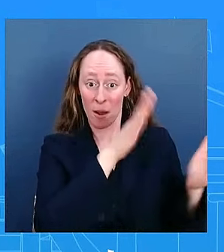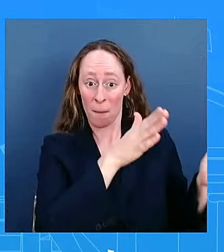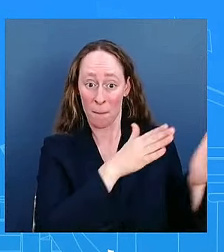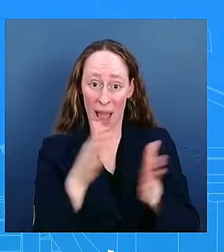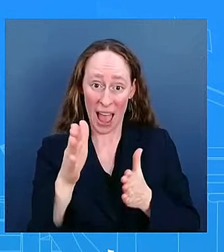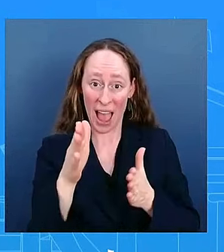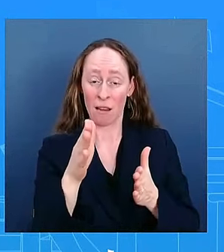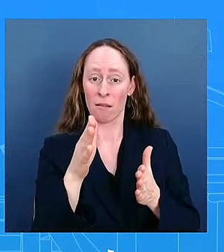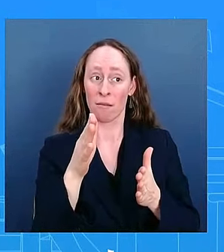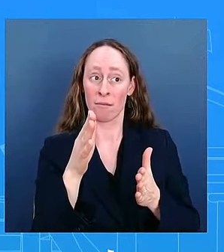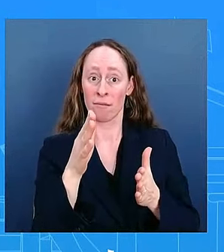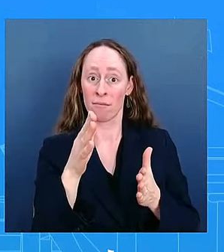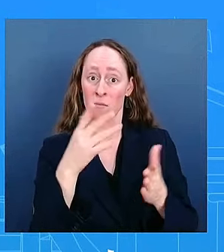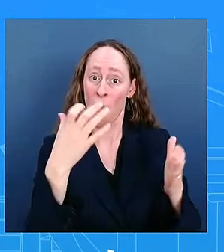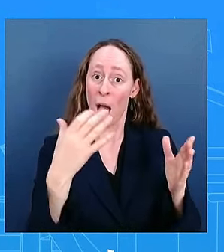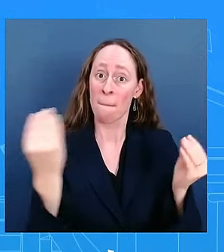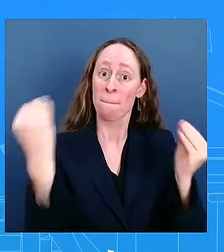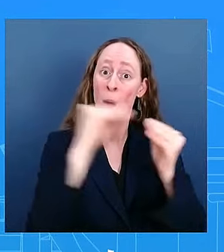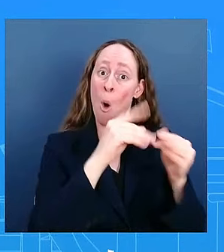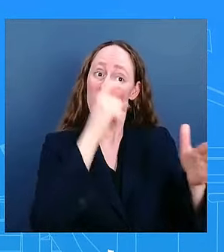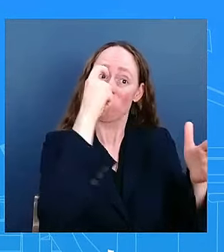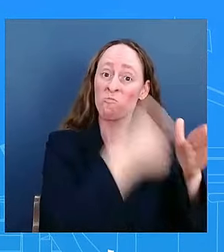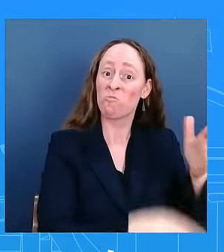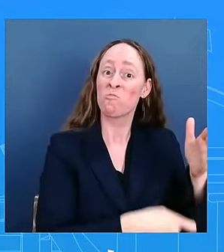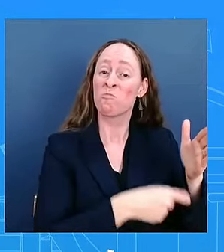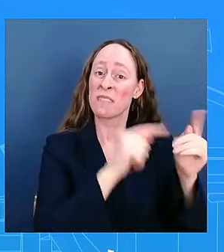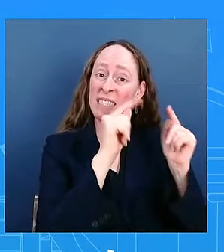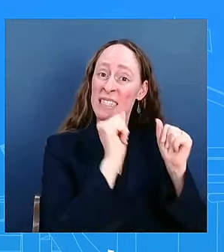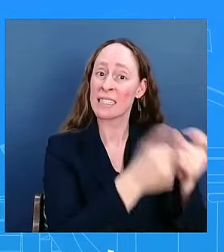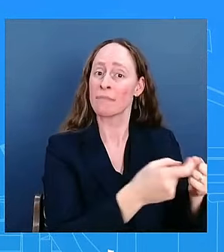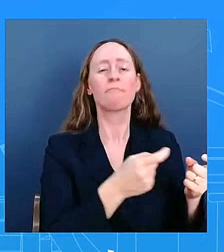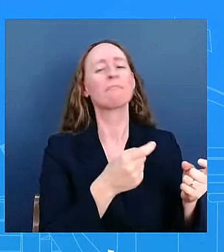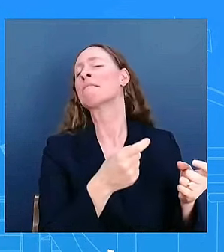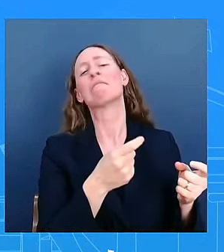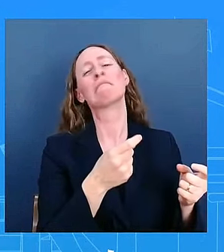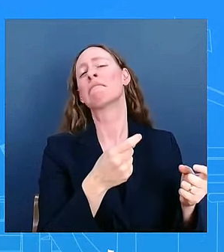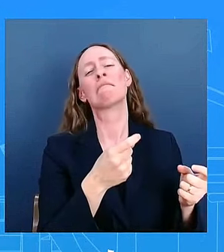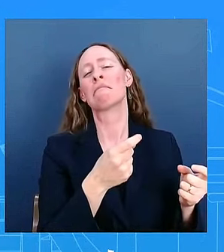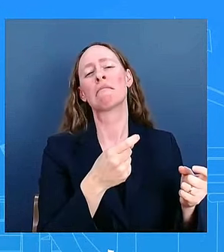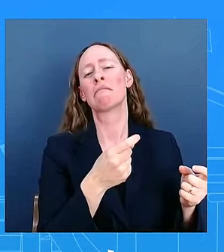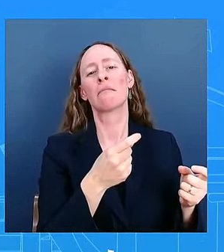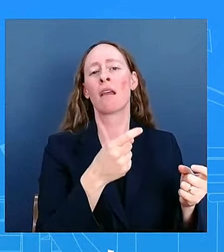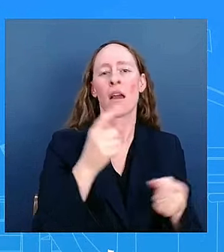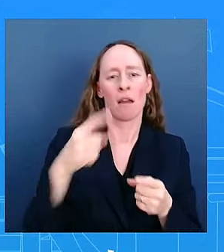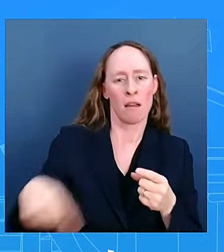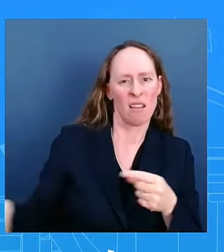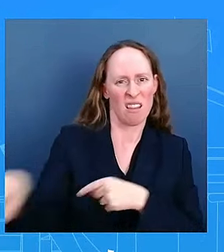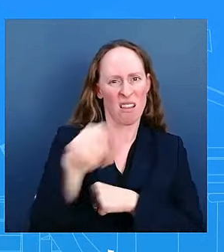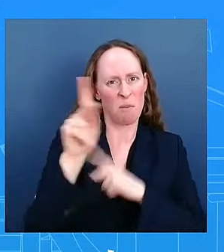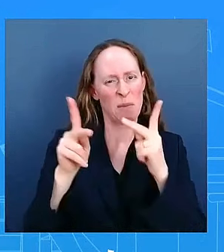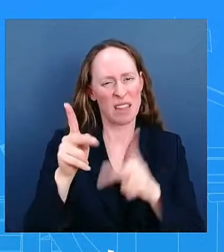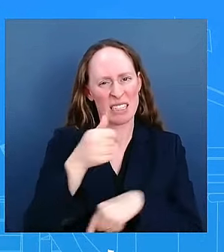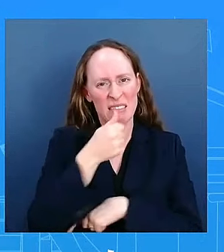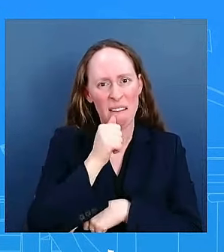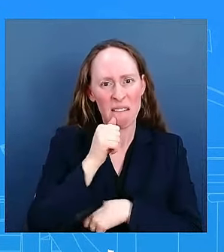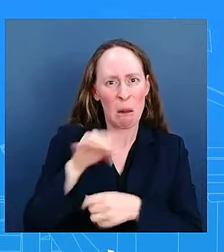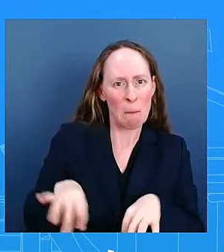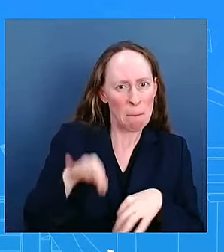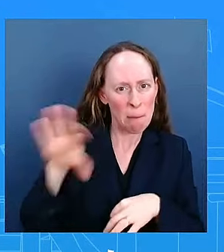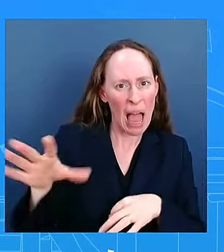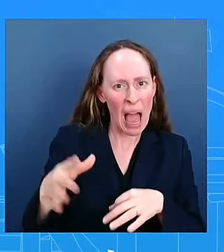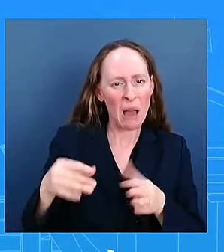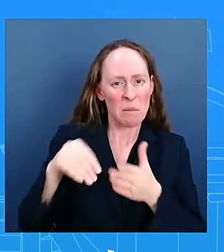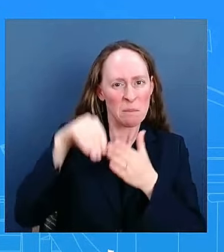to help households deal with price pressures with cost pressures but then if you if you then consider repealing the uh